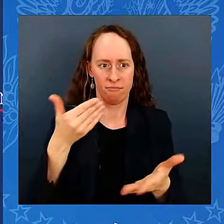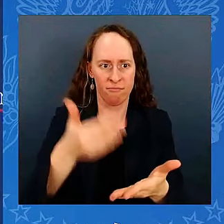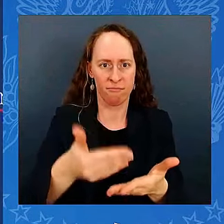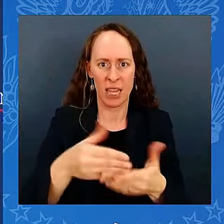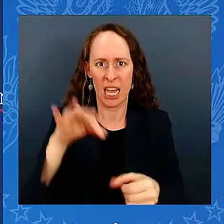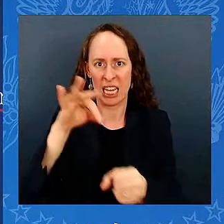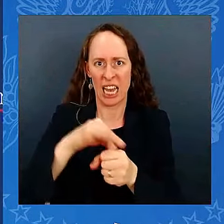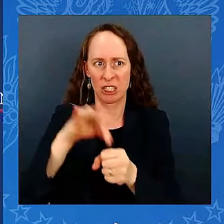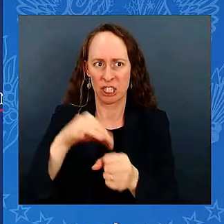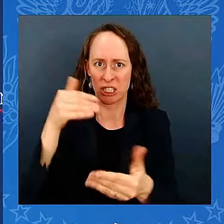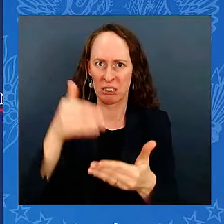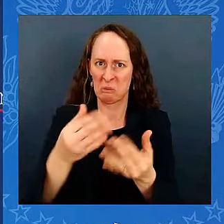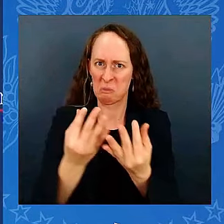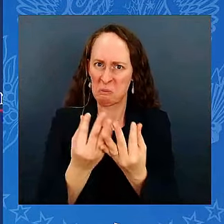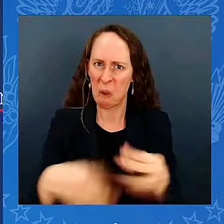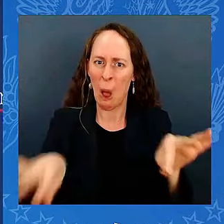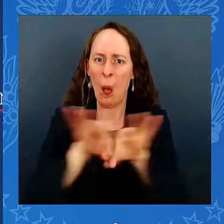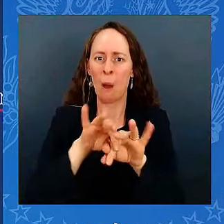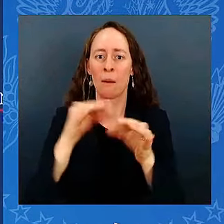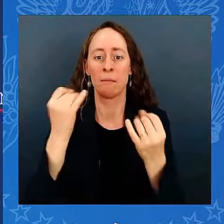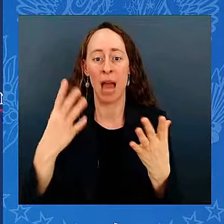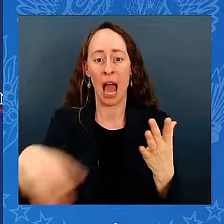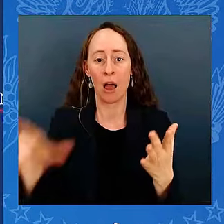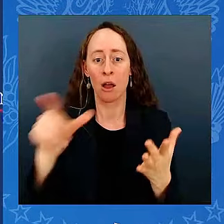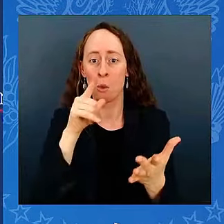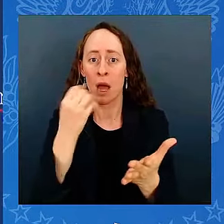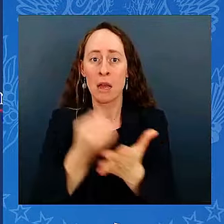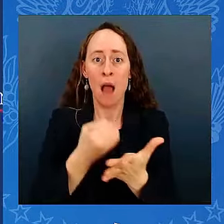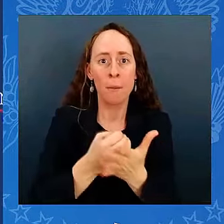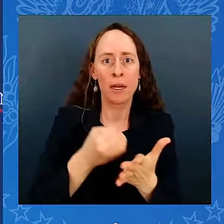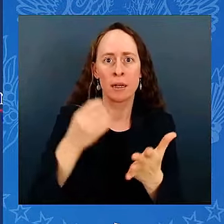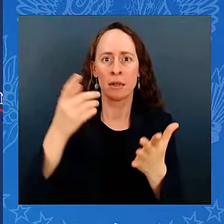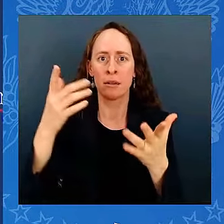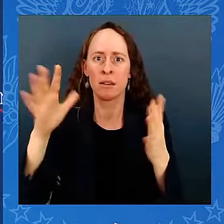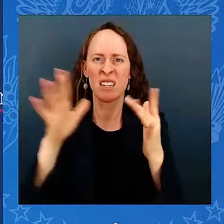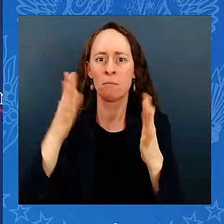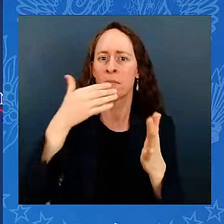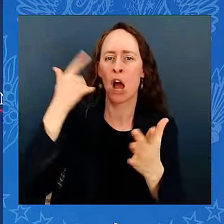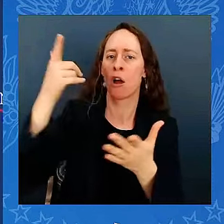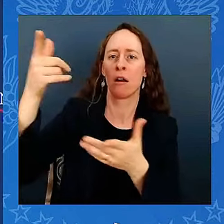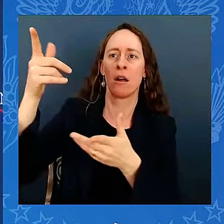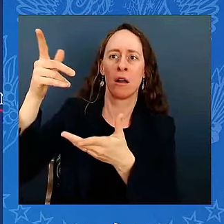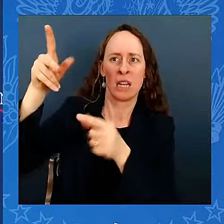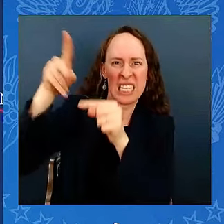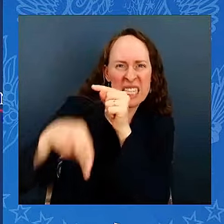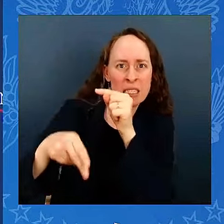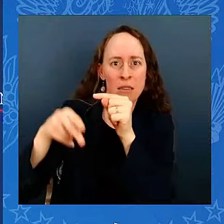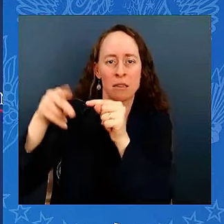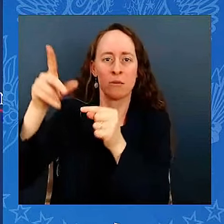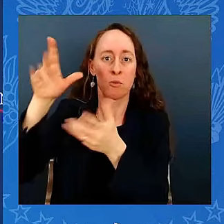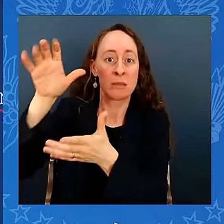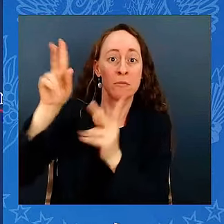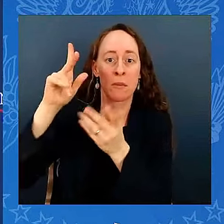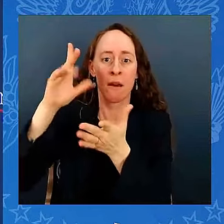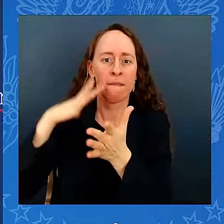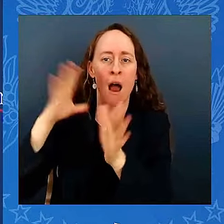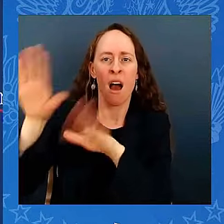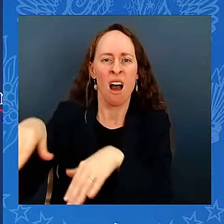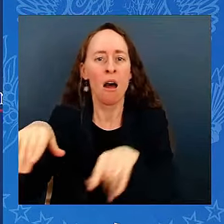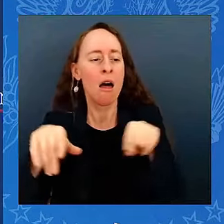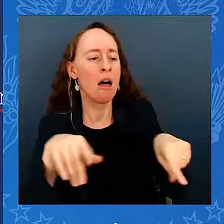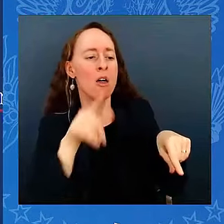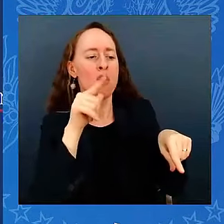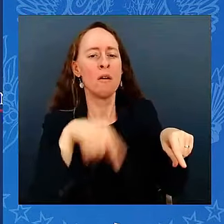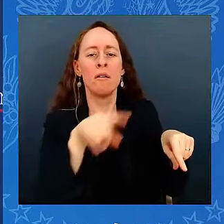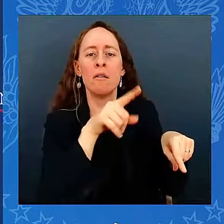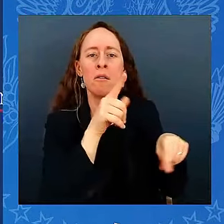at all, trickle-down economics. Cut taxes for the very wealthy, and they deserve having taxes cut. But cut for the very wealthy and